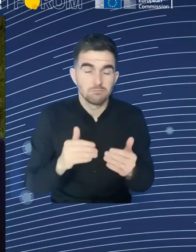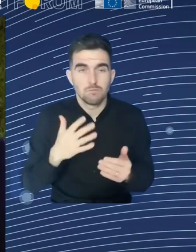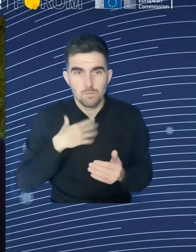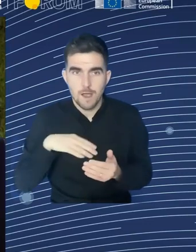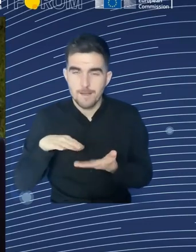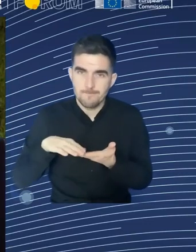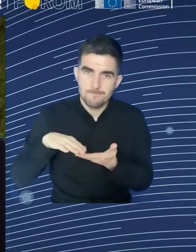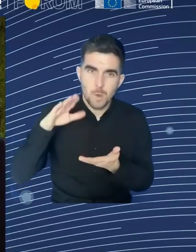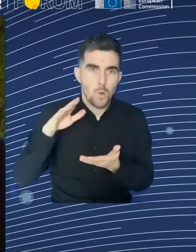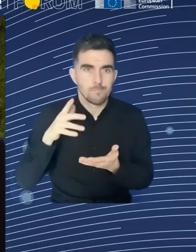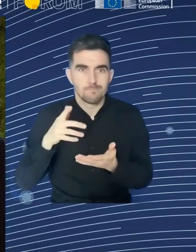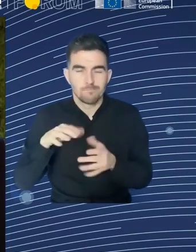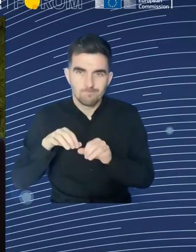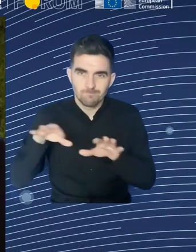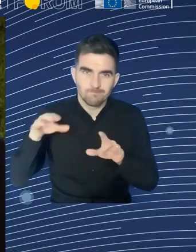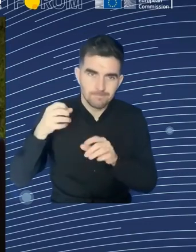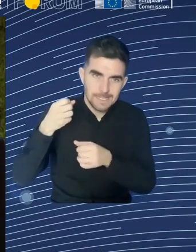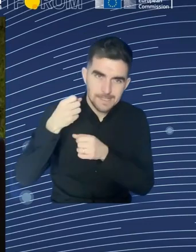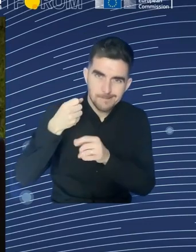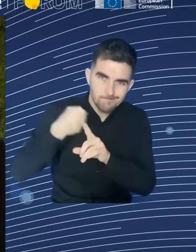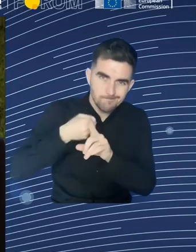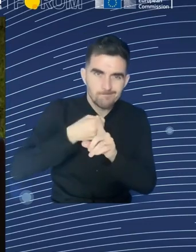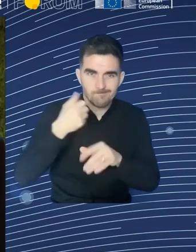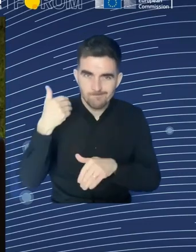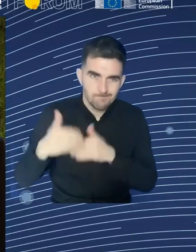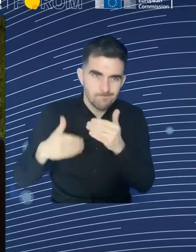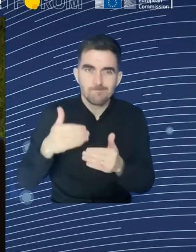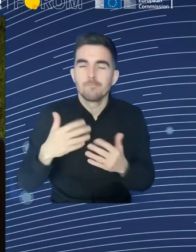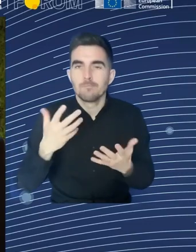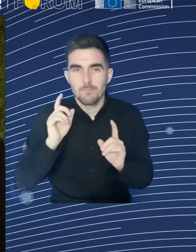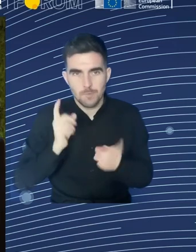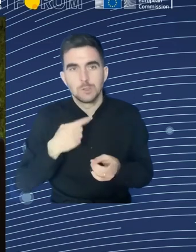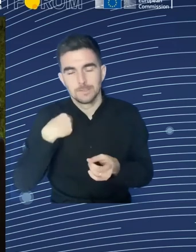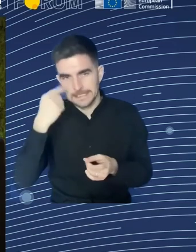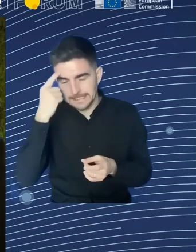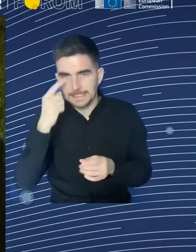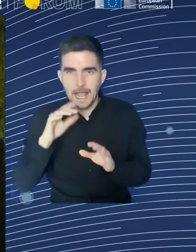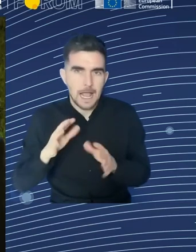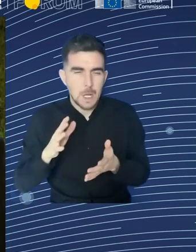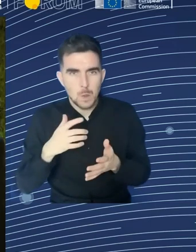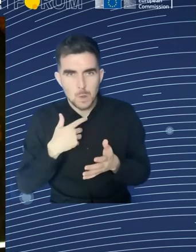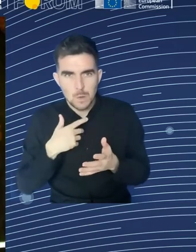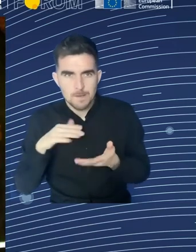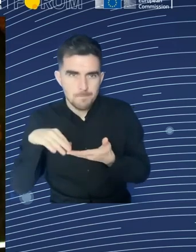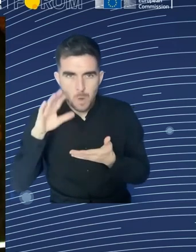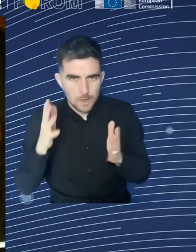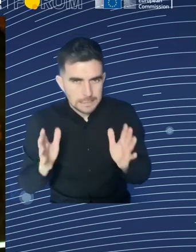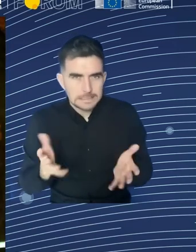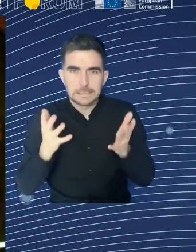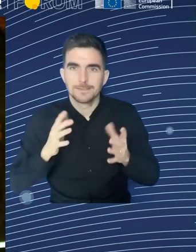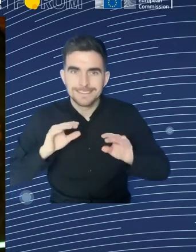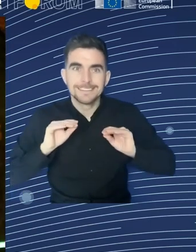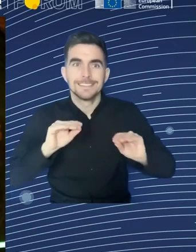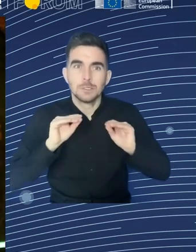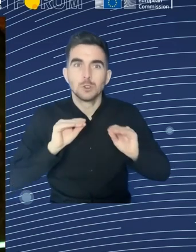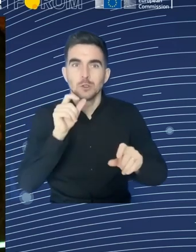about their concrete social rights. I think we need to do more in this direction. And, by doing